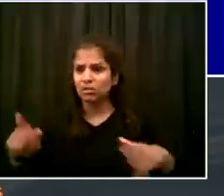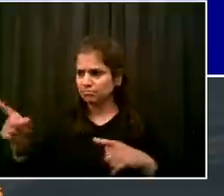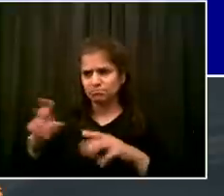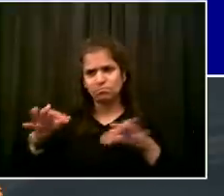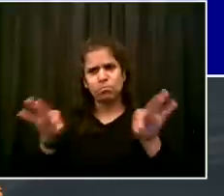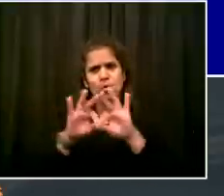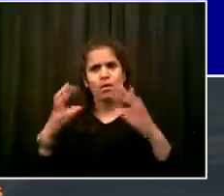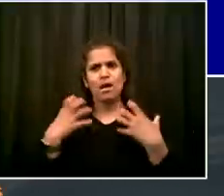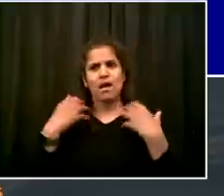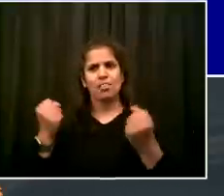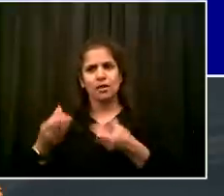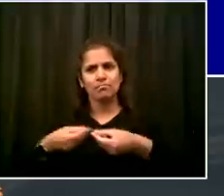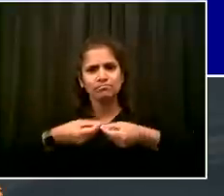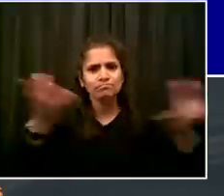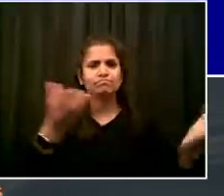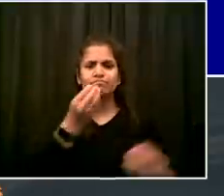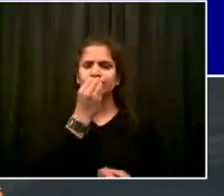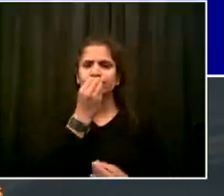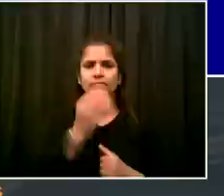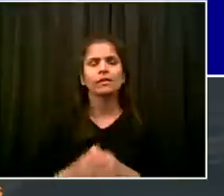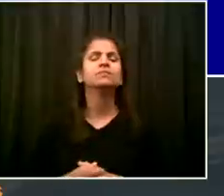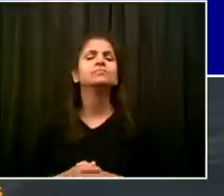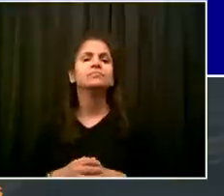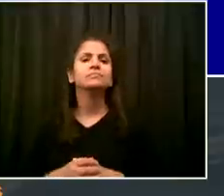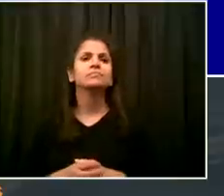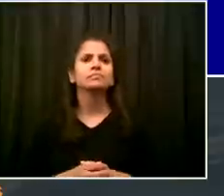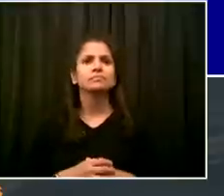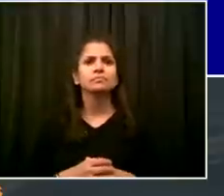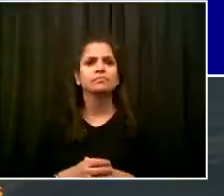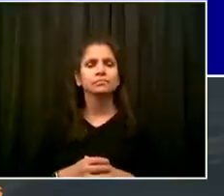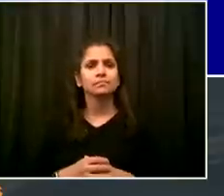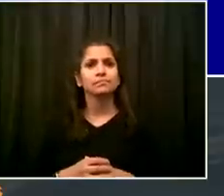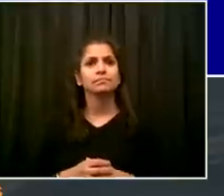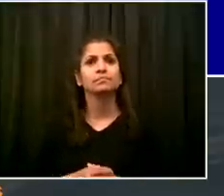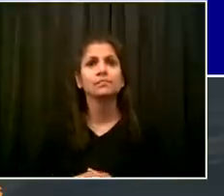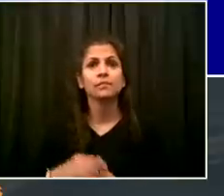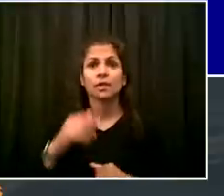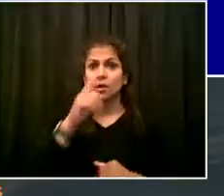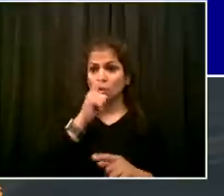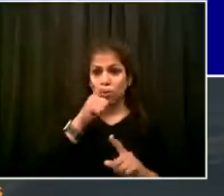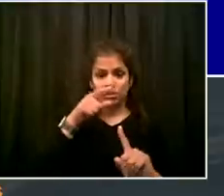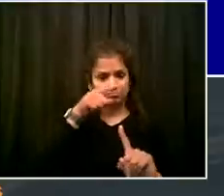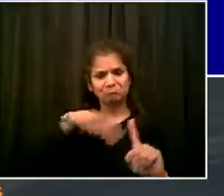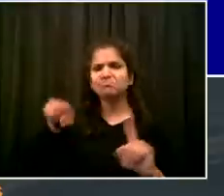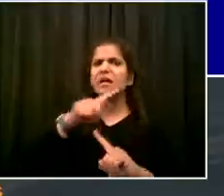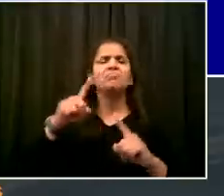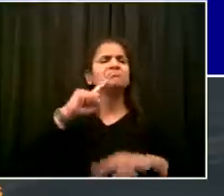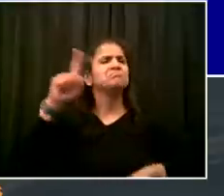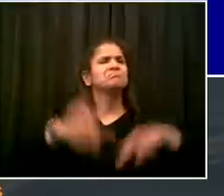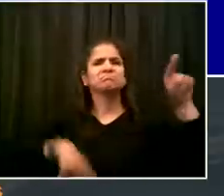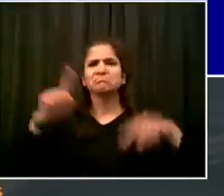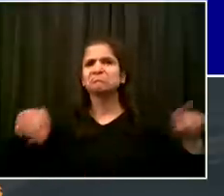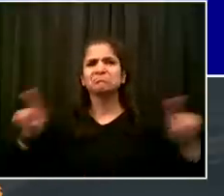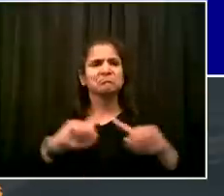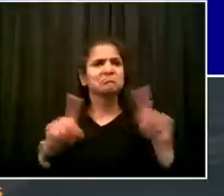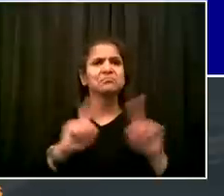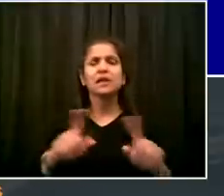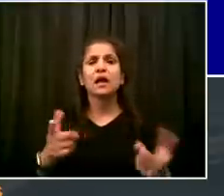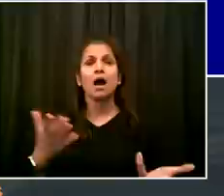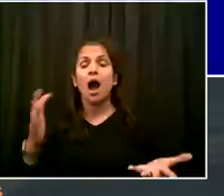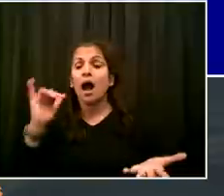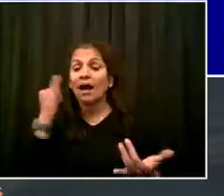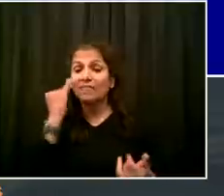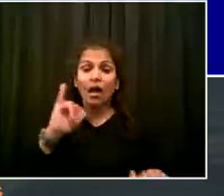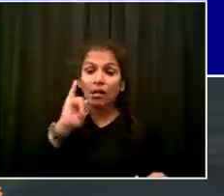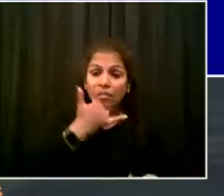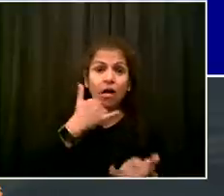And we will hold people accountable. If there is a problem, we will fix it and make sure that it doesn't happen again. And as the mayor mentioned,